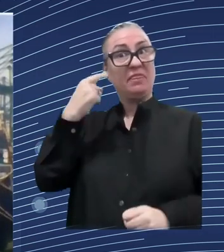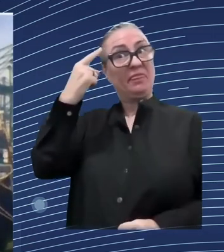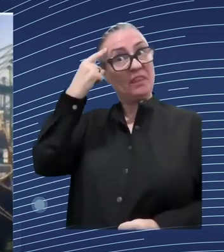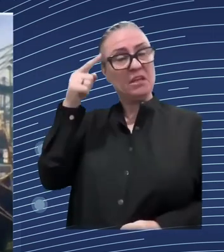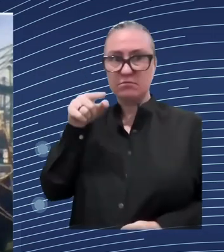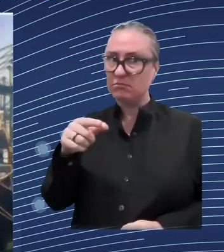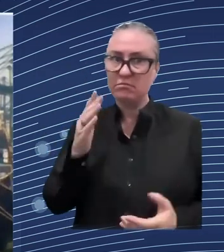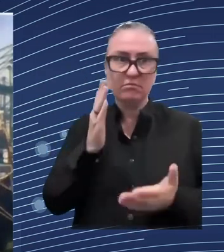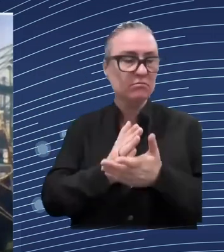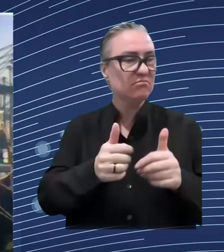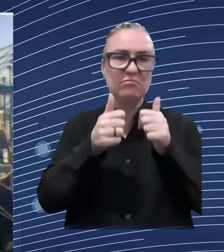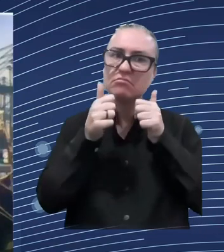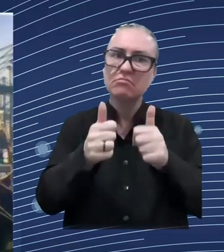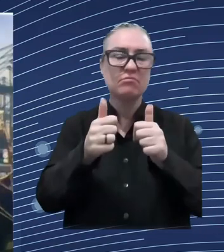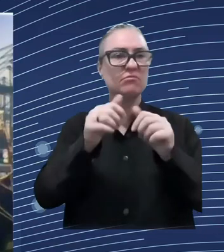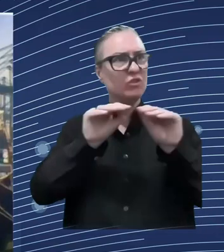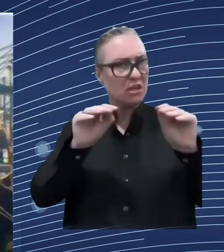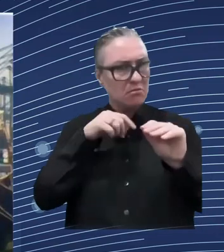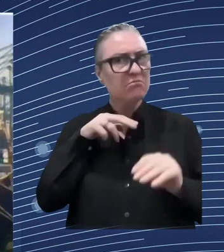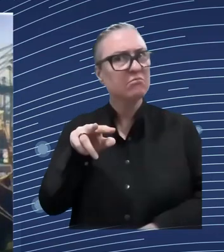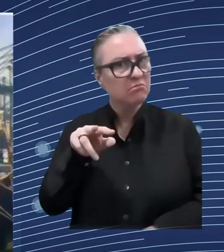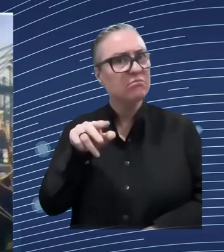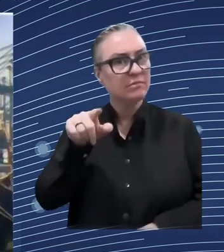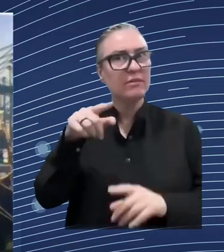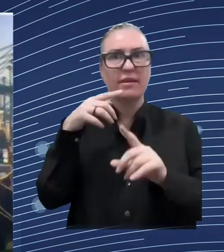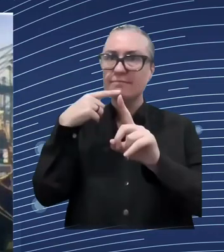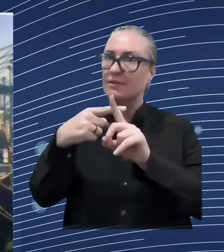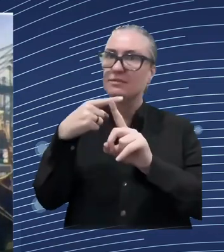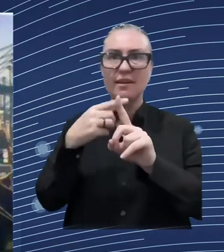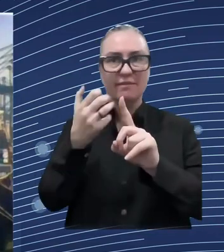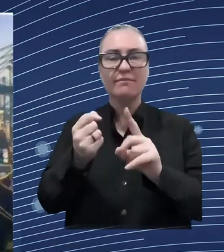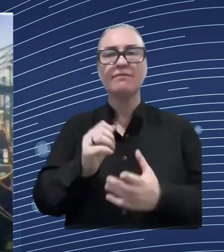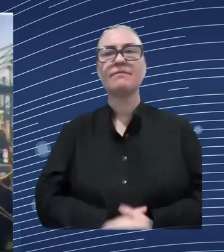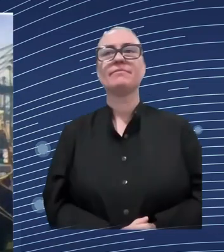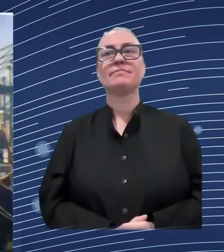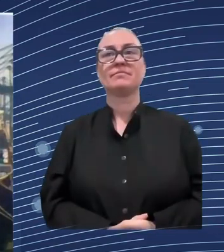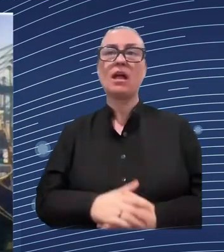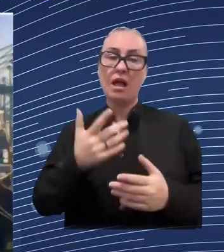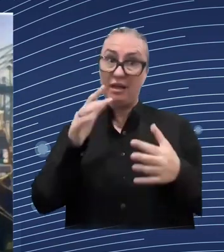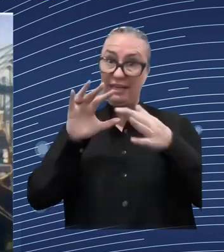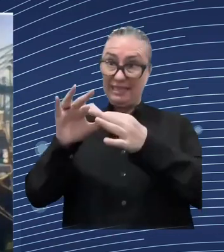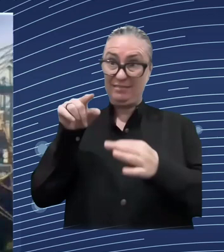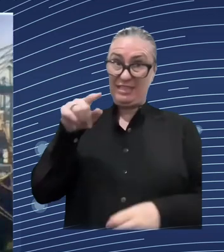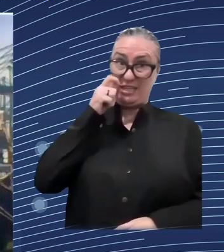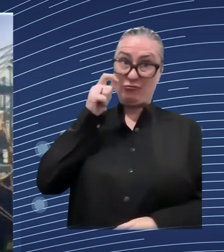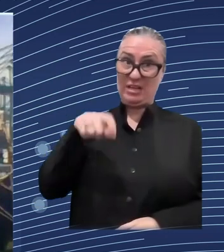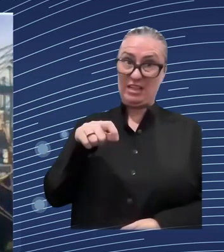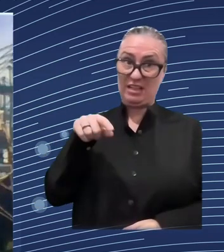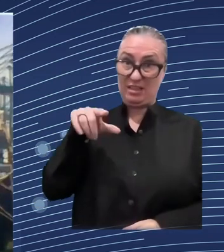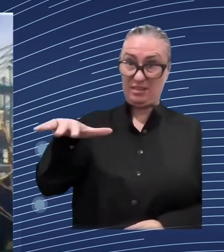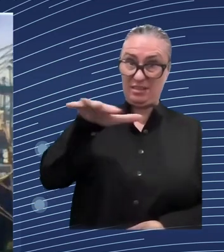we have currently about 300 uh uh centers across the world and 26 of them uh in ukraine